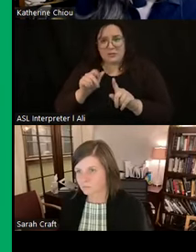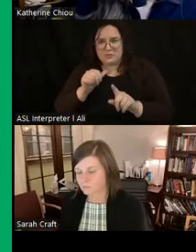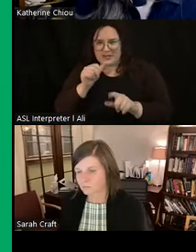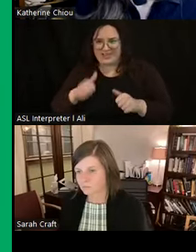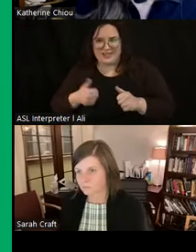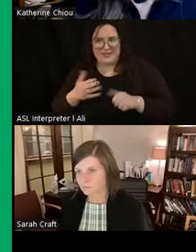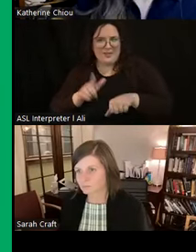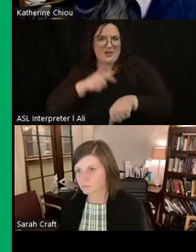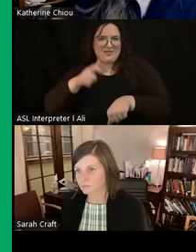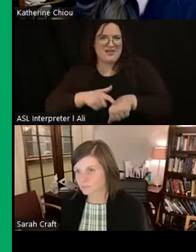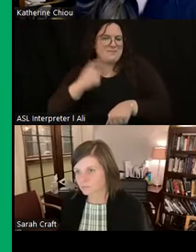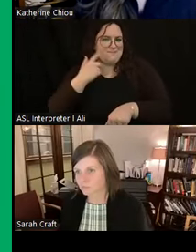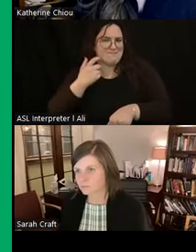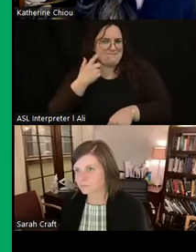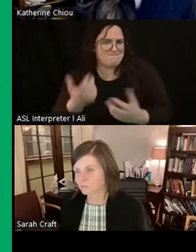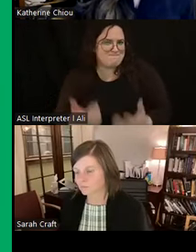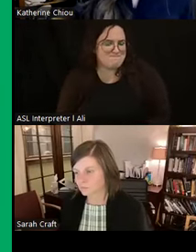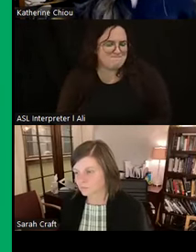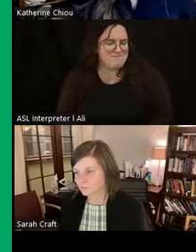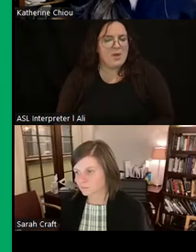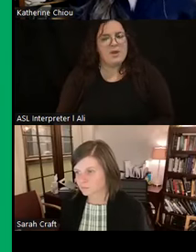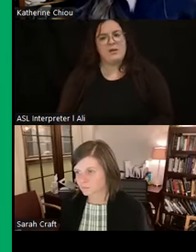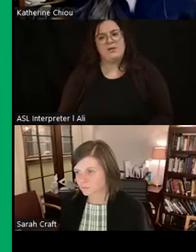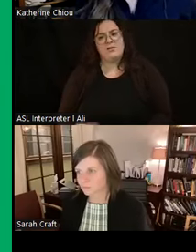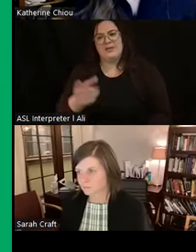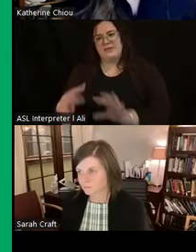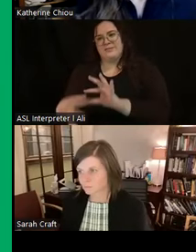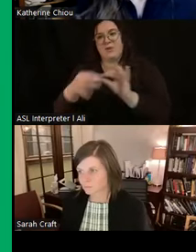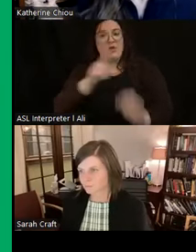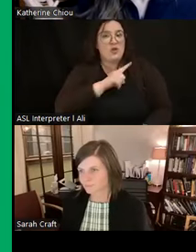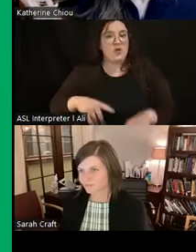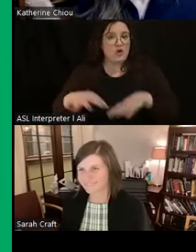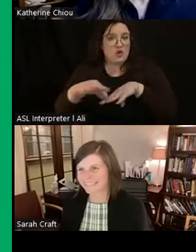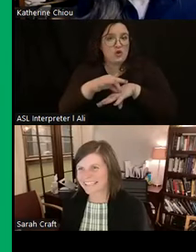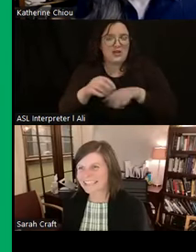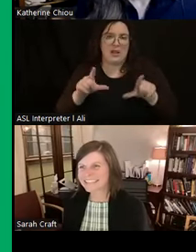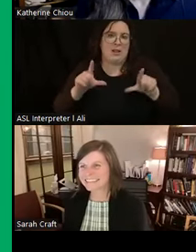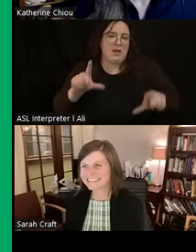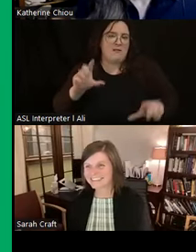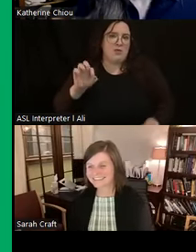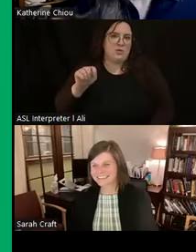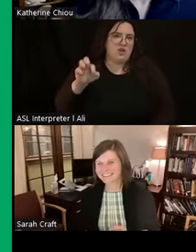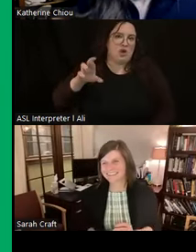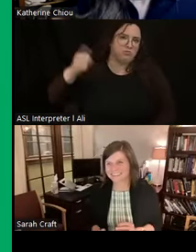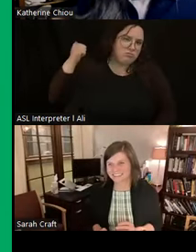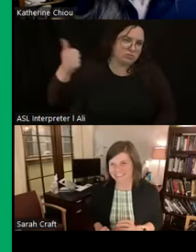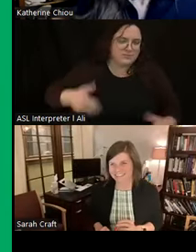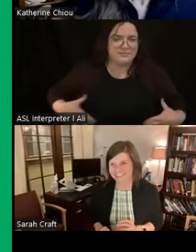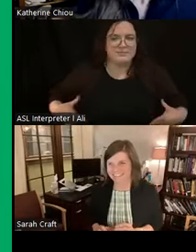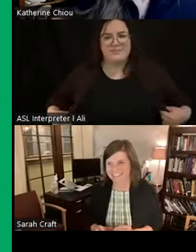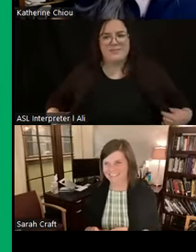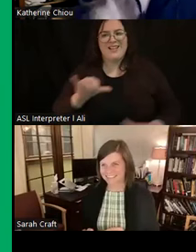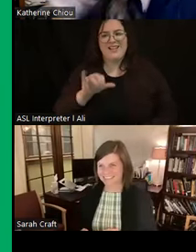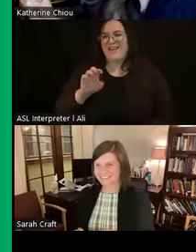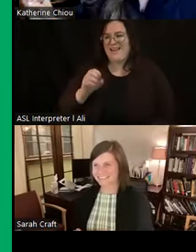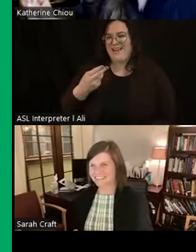long. So it may have been a situation, I always like to tie this back to Lord of the Rings because I'm a big loader nerd. It's like Helm's Deep, right?